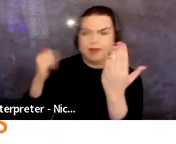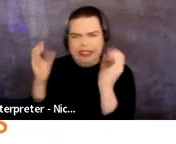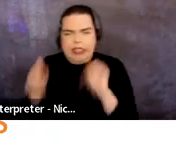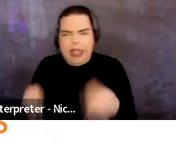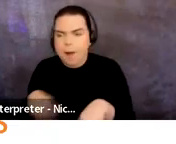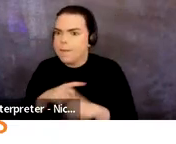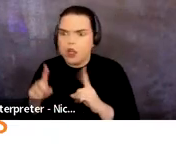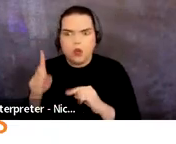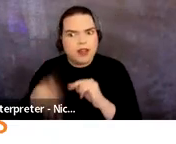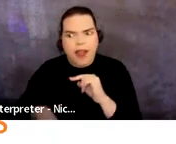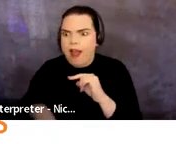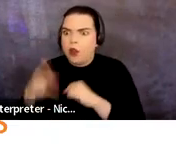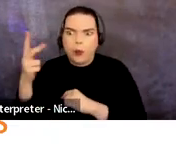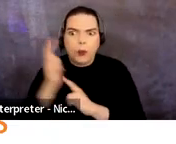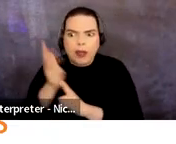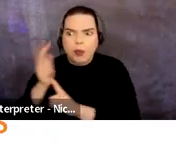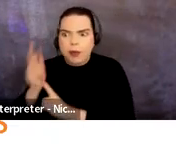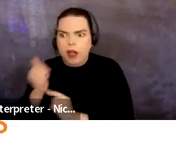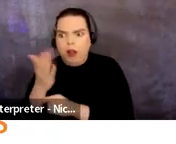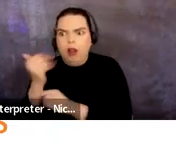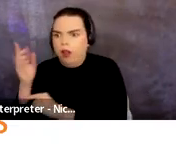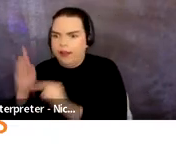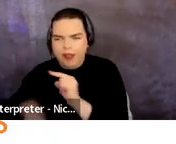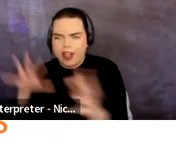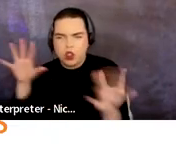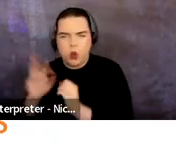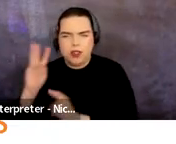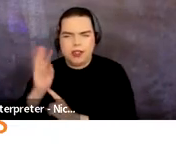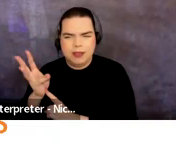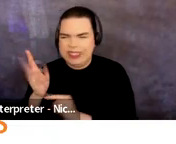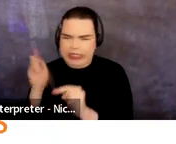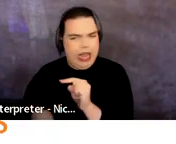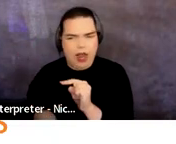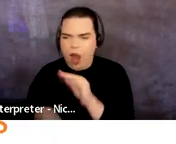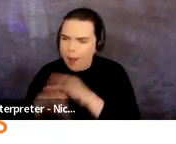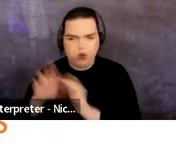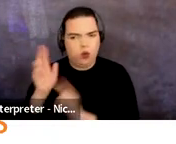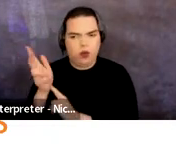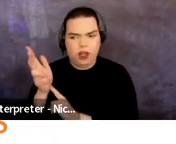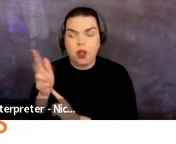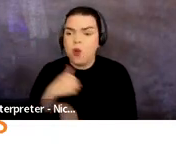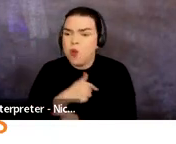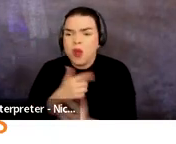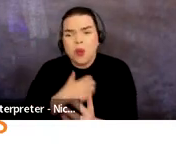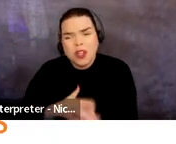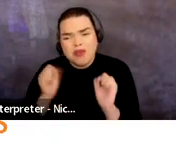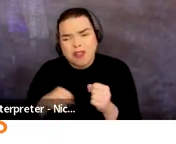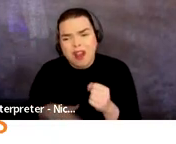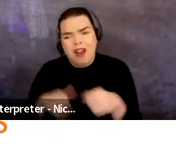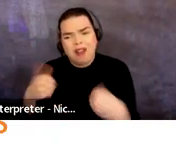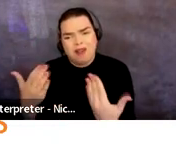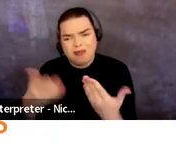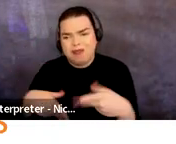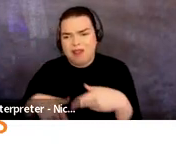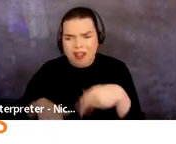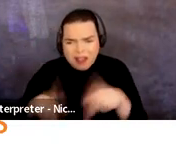three-minute clips because that would be a total of six minutes. While we wish we could allow longer submissions, the advisors do